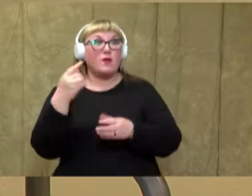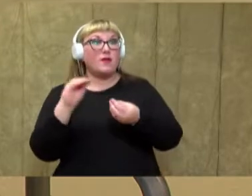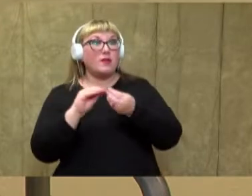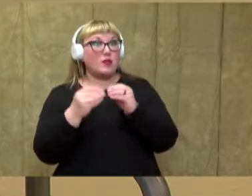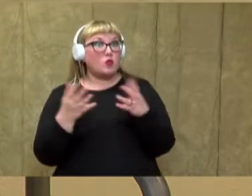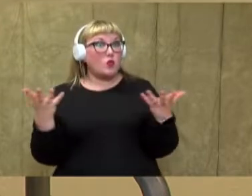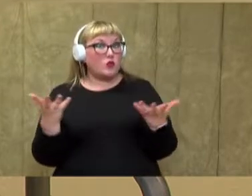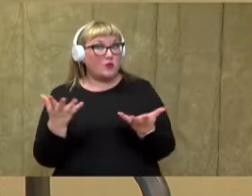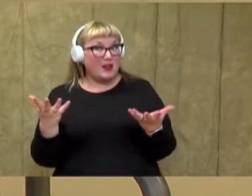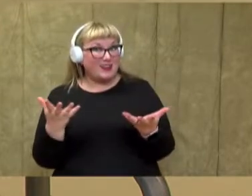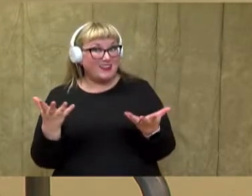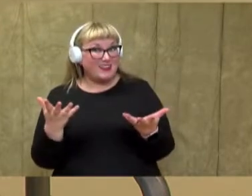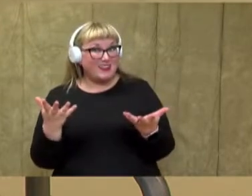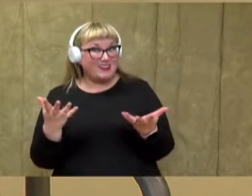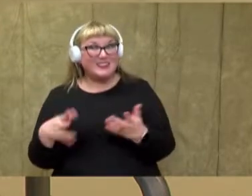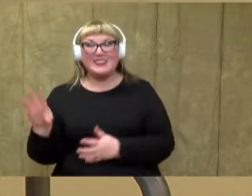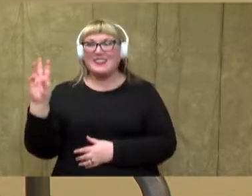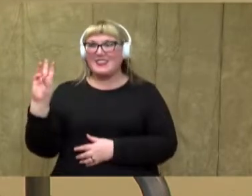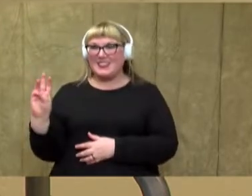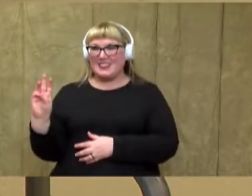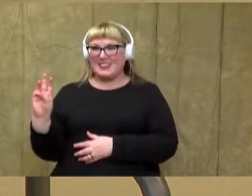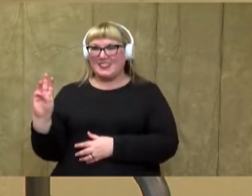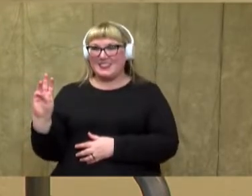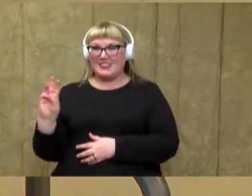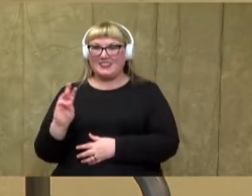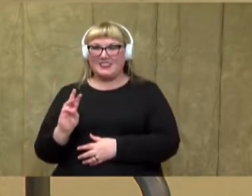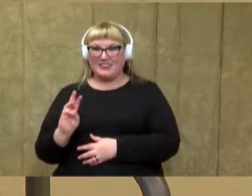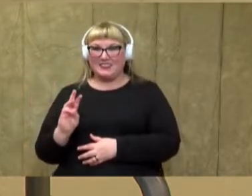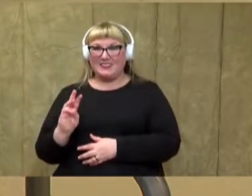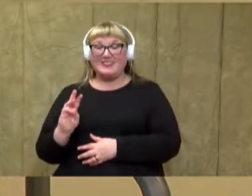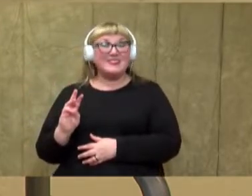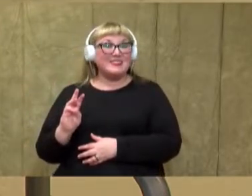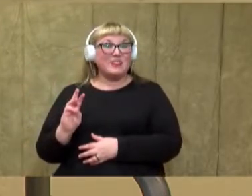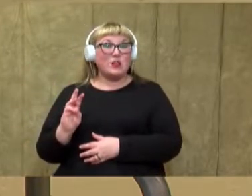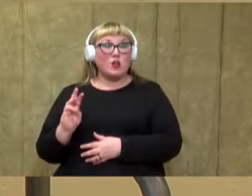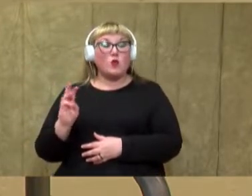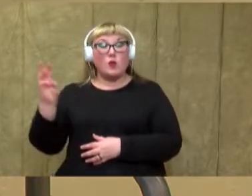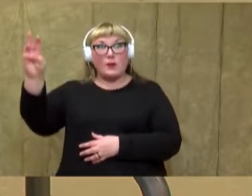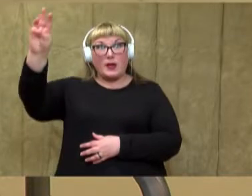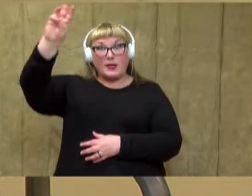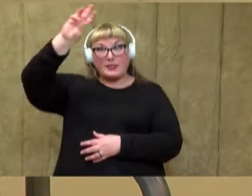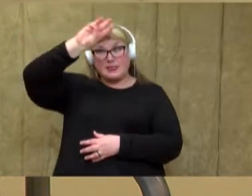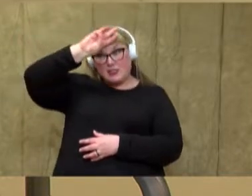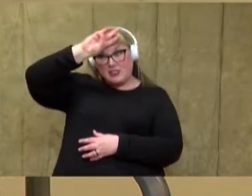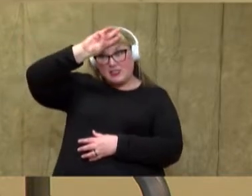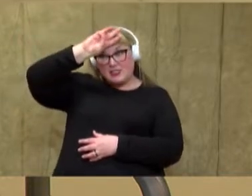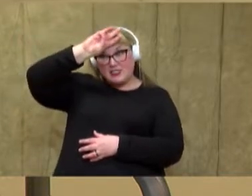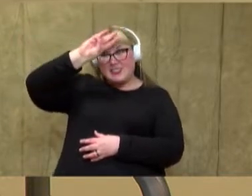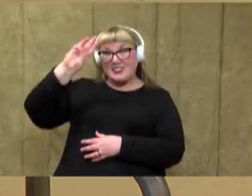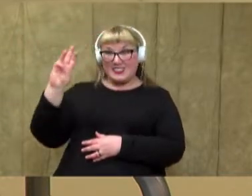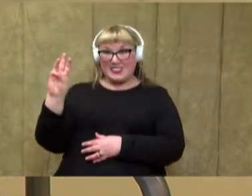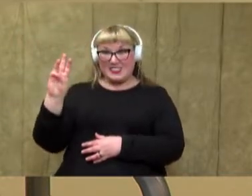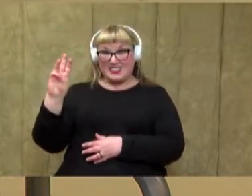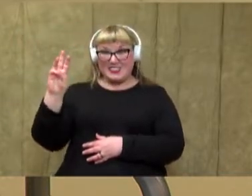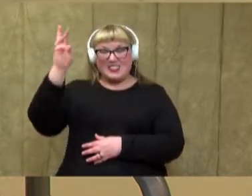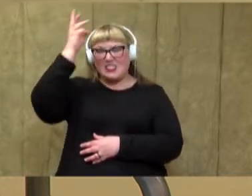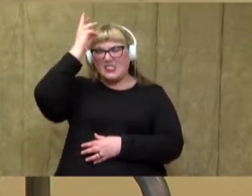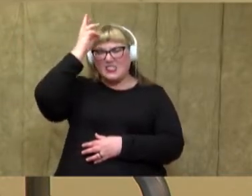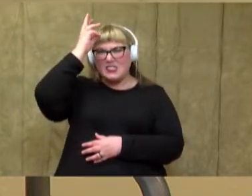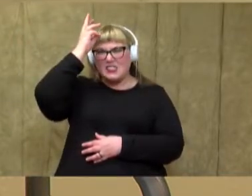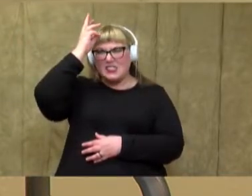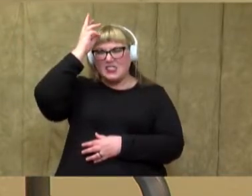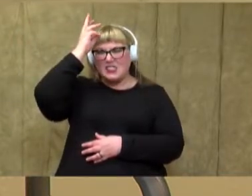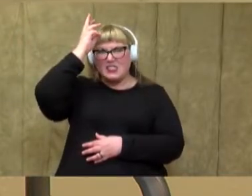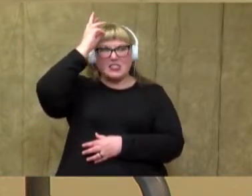number today is going to be six. When we pick up six and put six in our head what is the